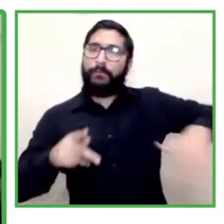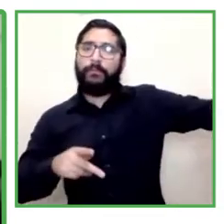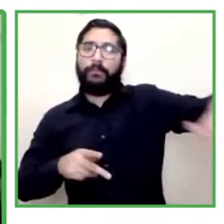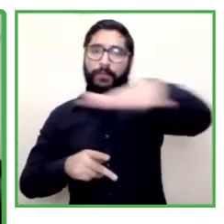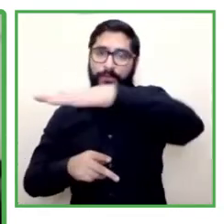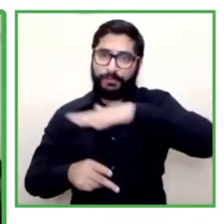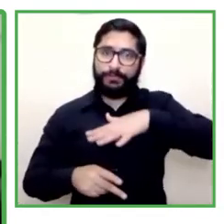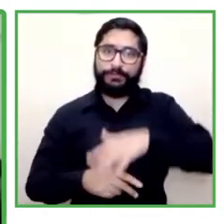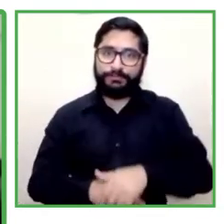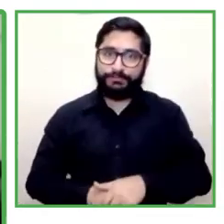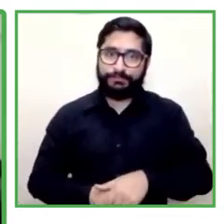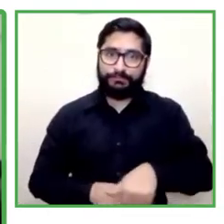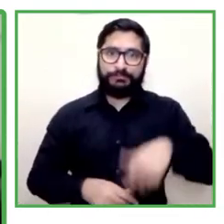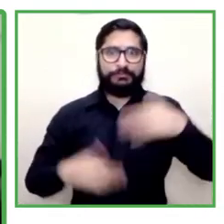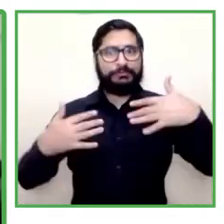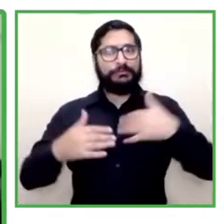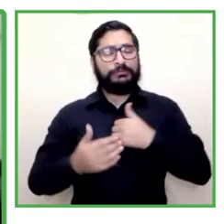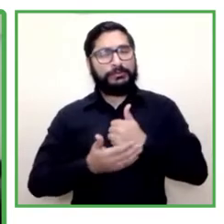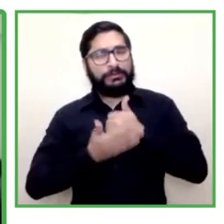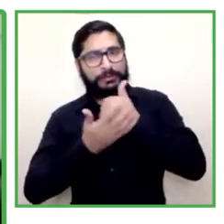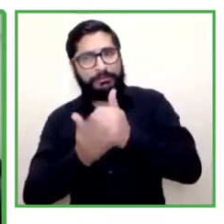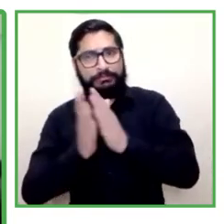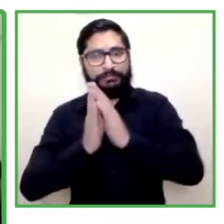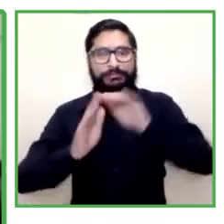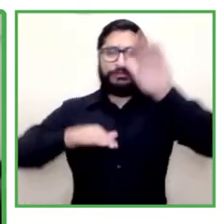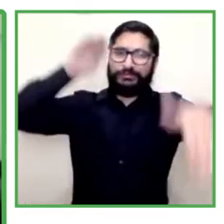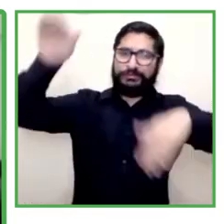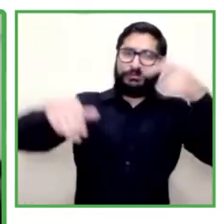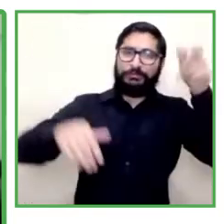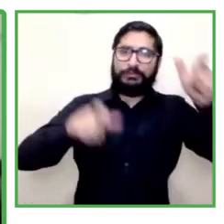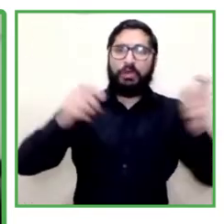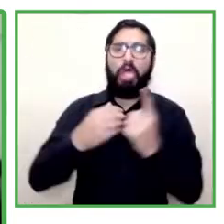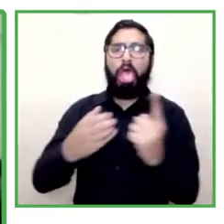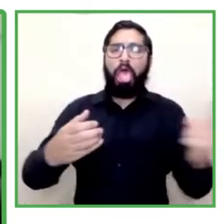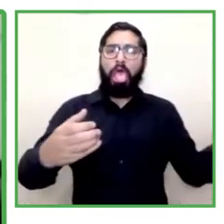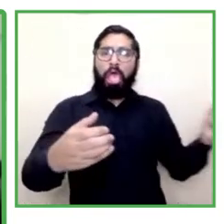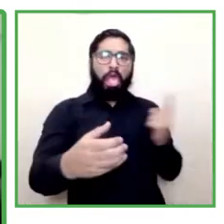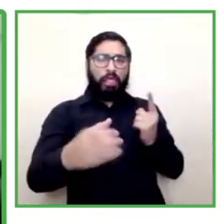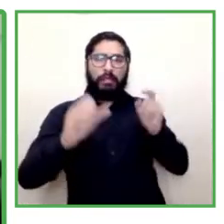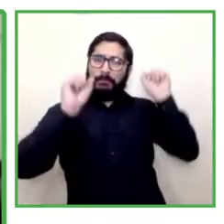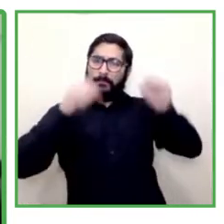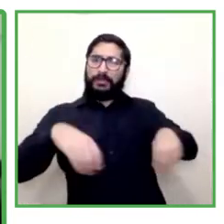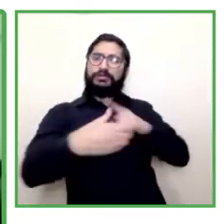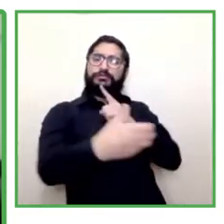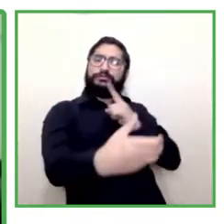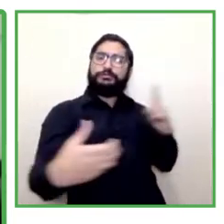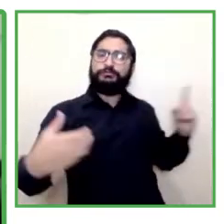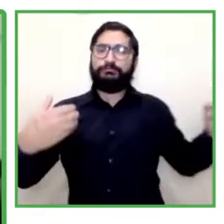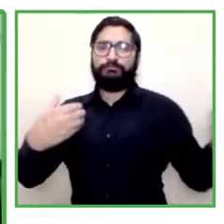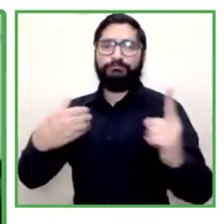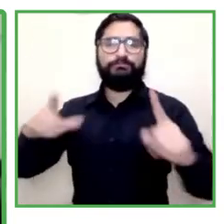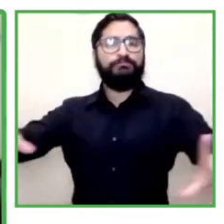care and the alguiness